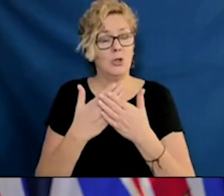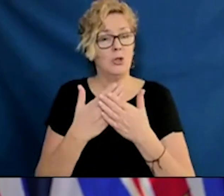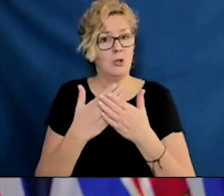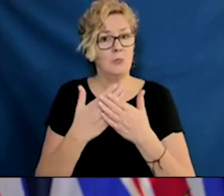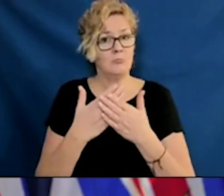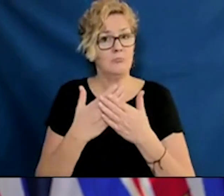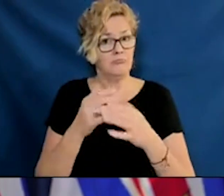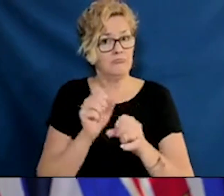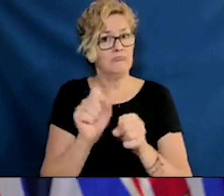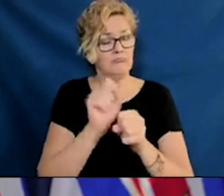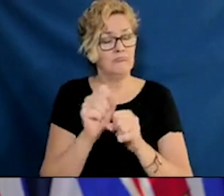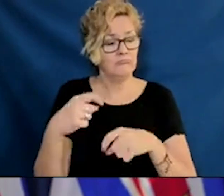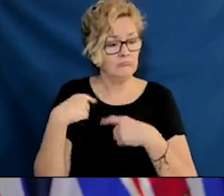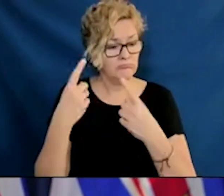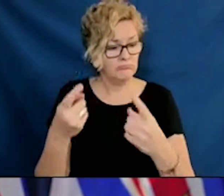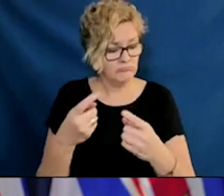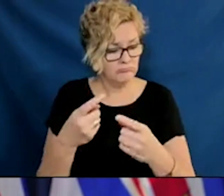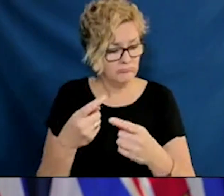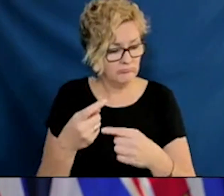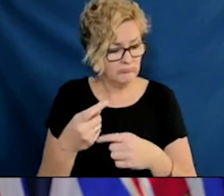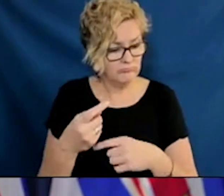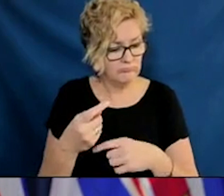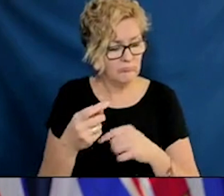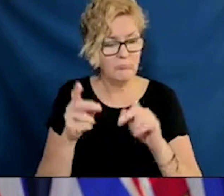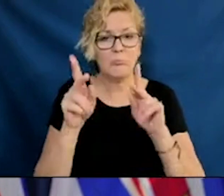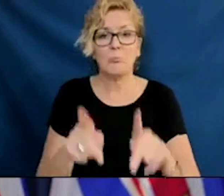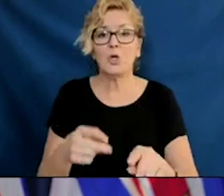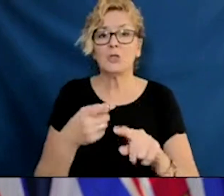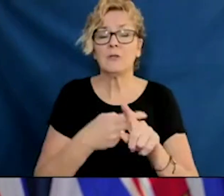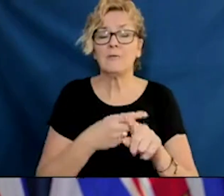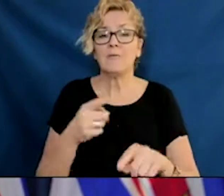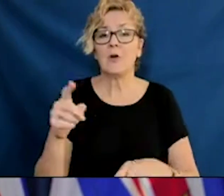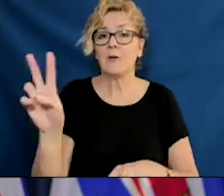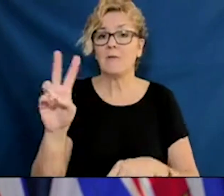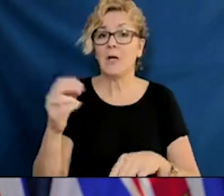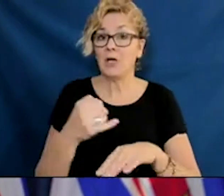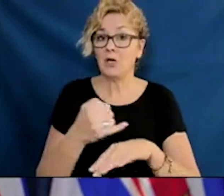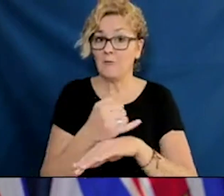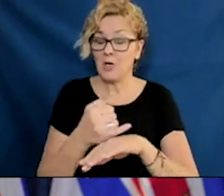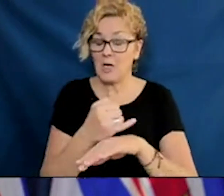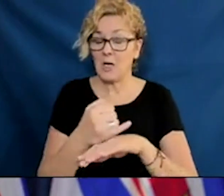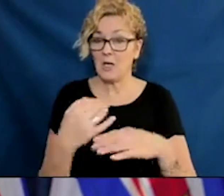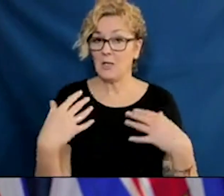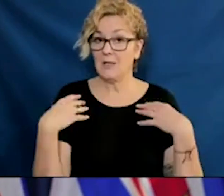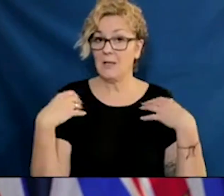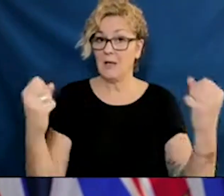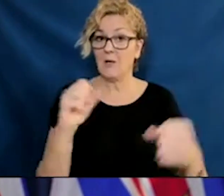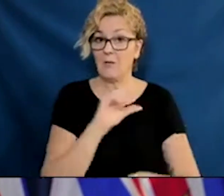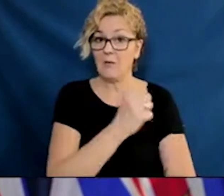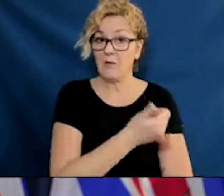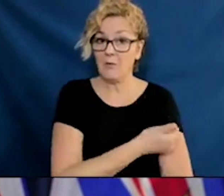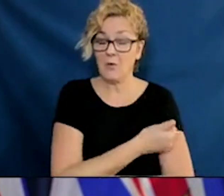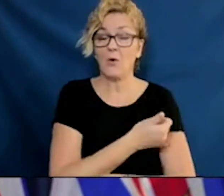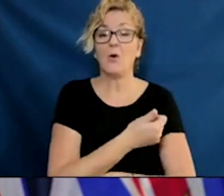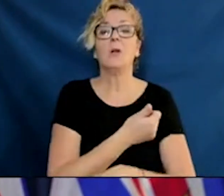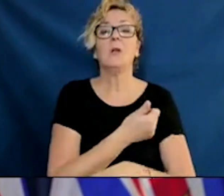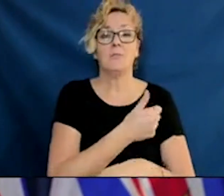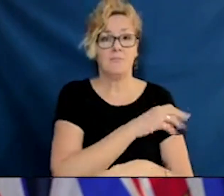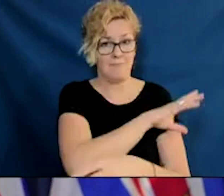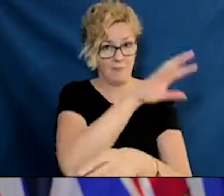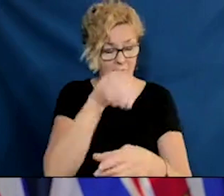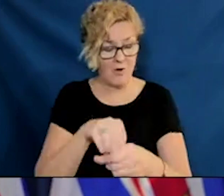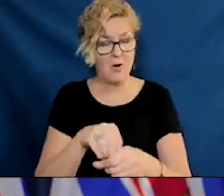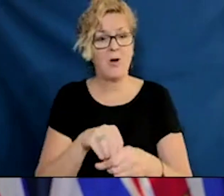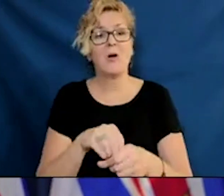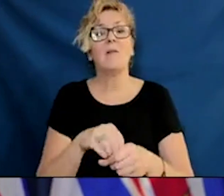vice-president of Vancouver Island Health Authority, has come in and taken leadership of the provincial government part of those initiatives. We have all of the health